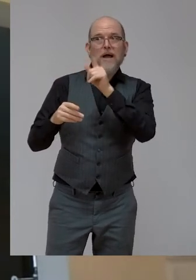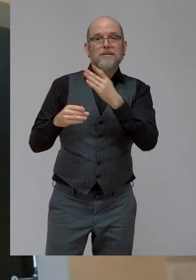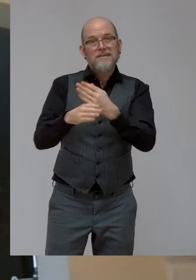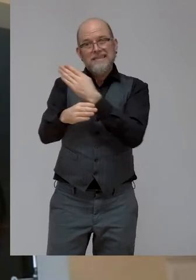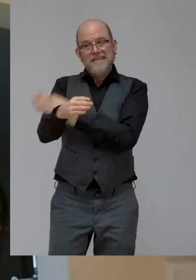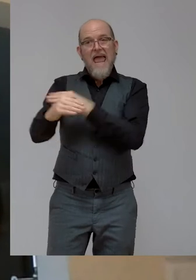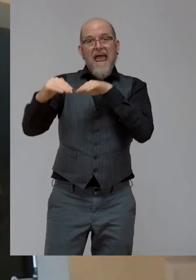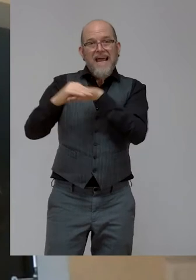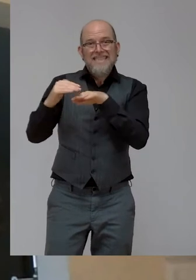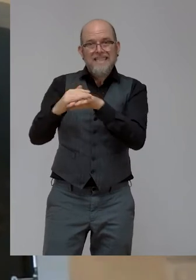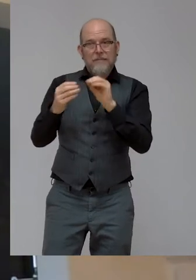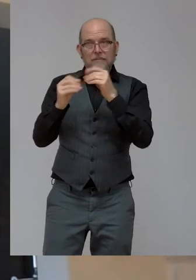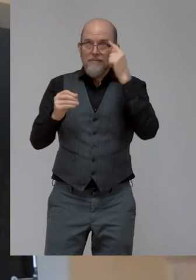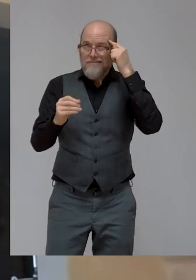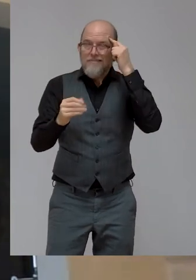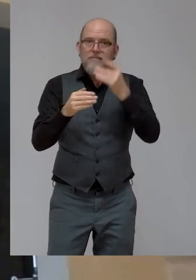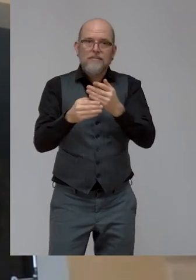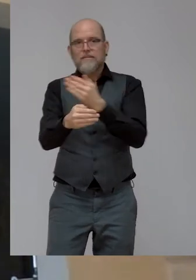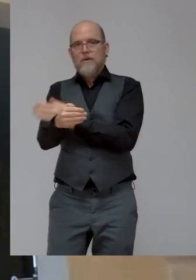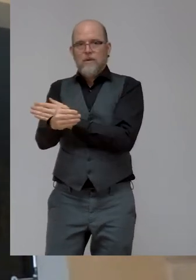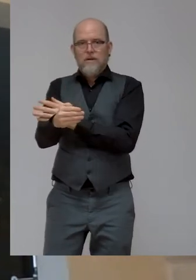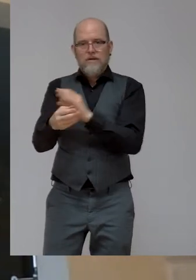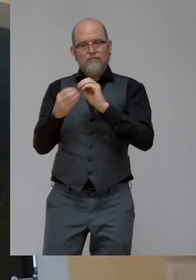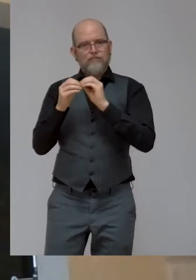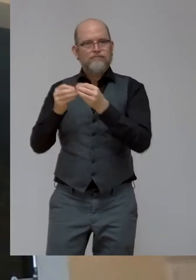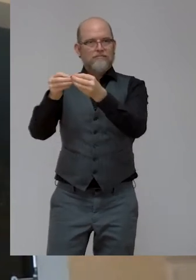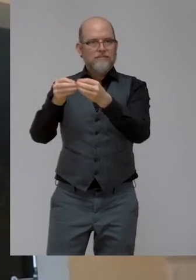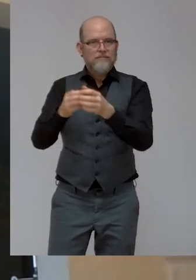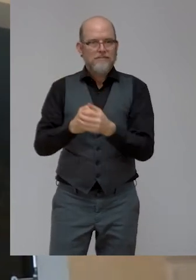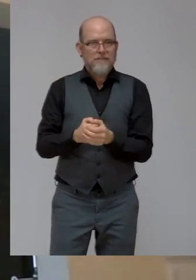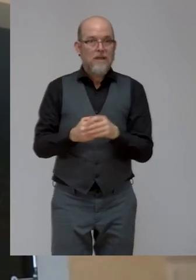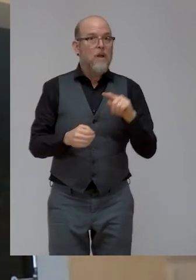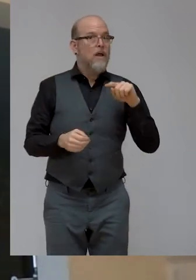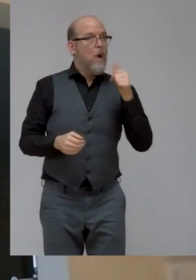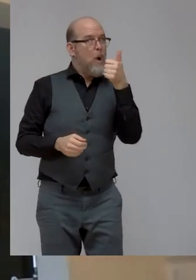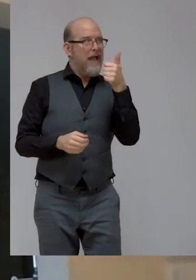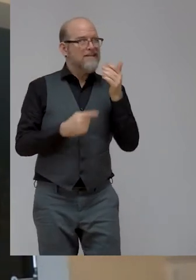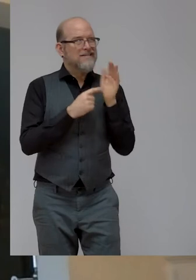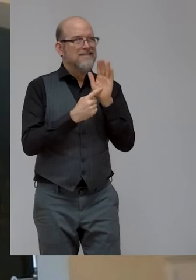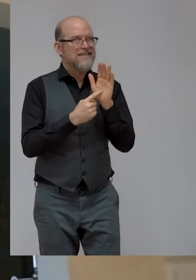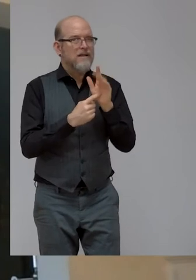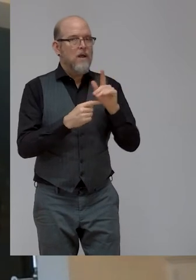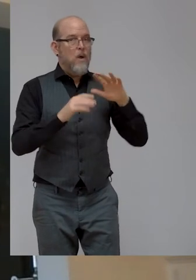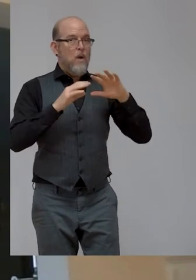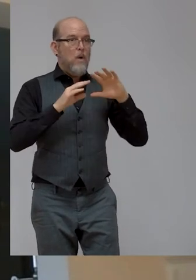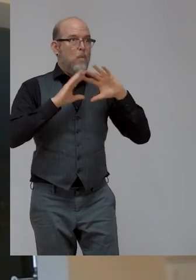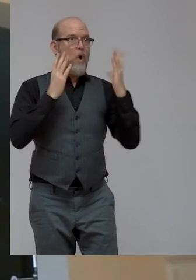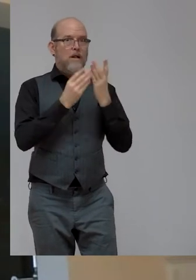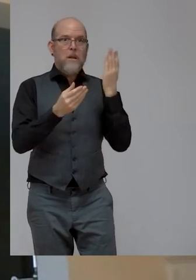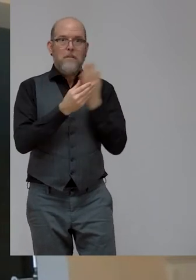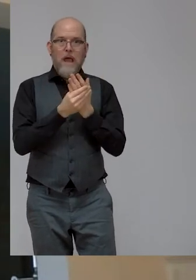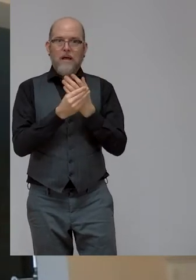You know, I think one of the things that we're trying to do at the bank is to, as I said, is to really build the knowledge base,